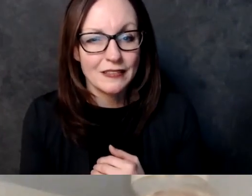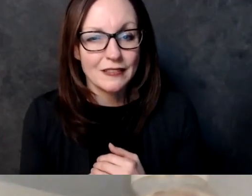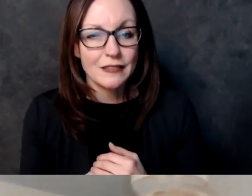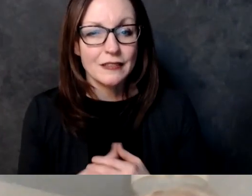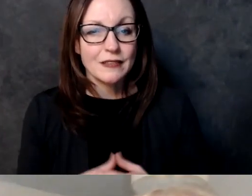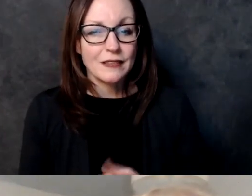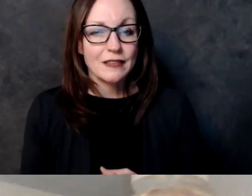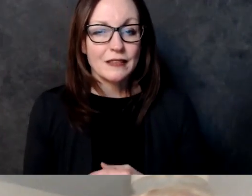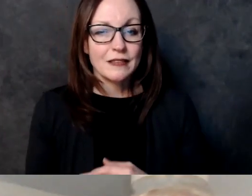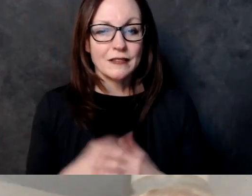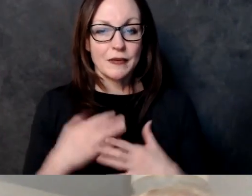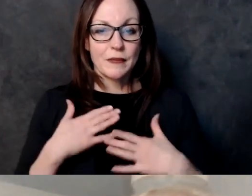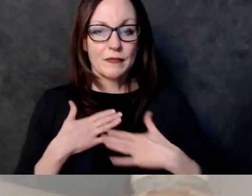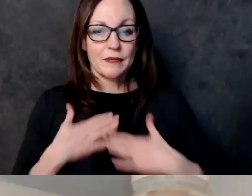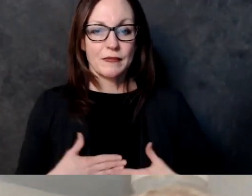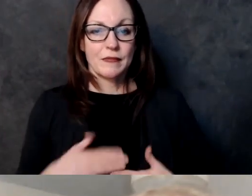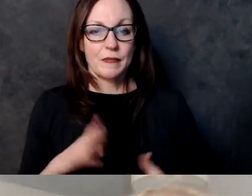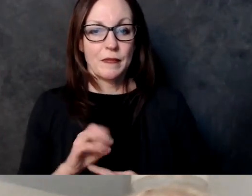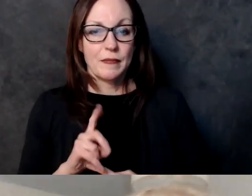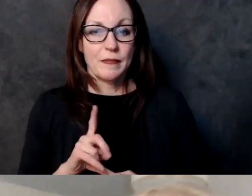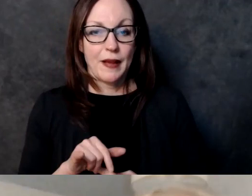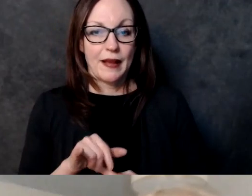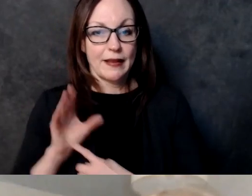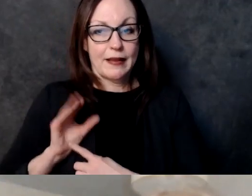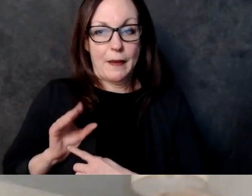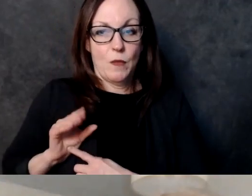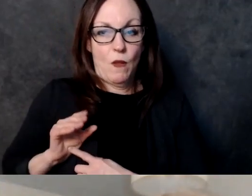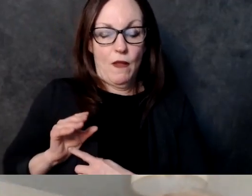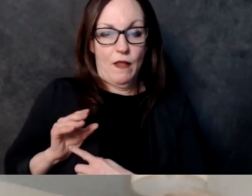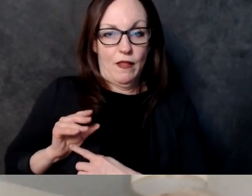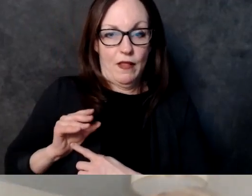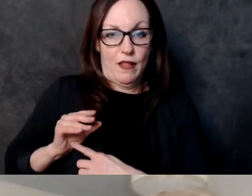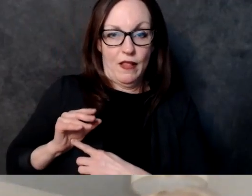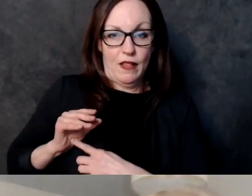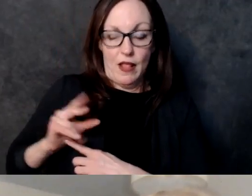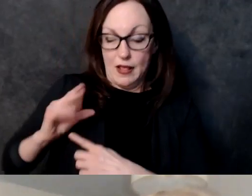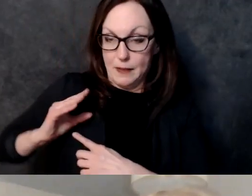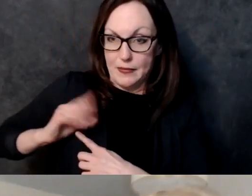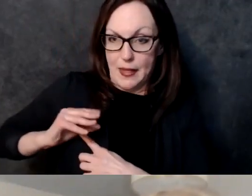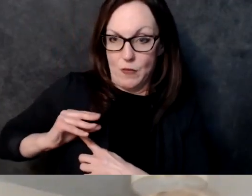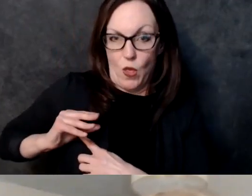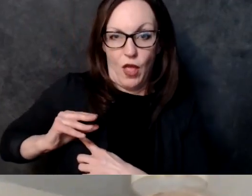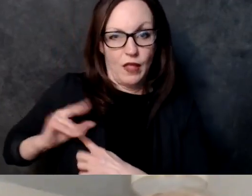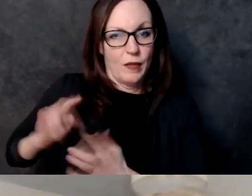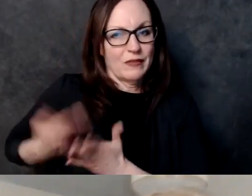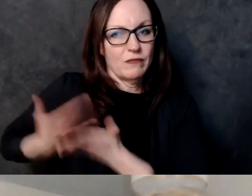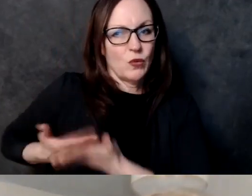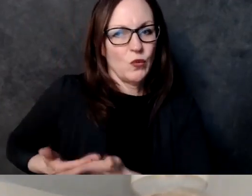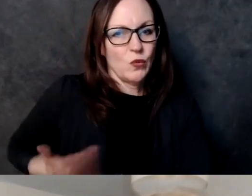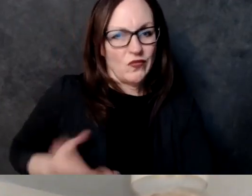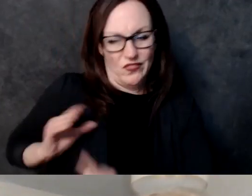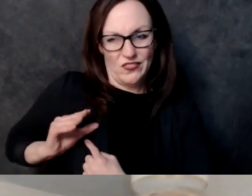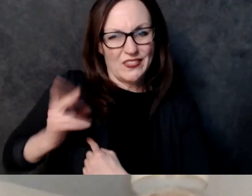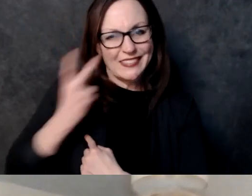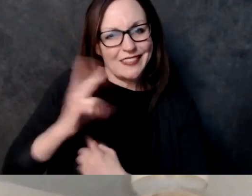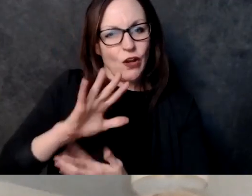talked about requiring and and and writing a statewide policy on body cameras unfortunately it came out with the most milquetoast